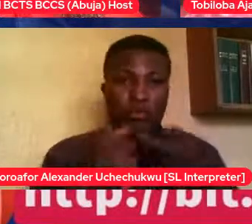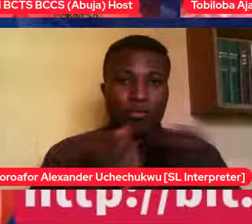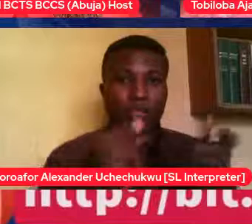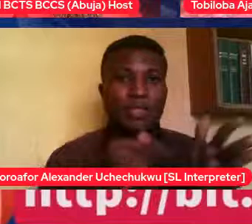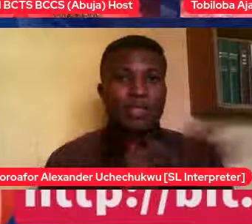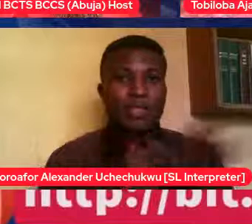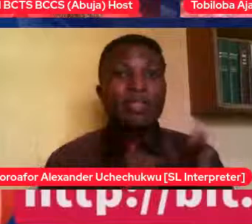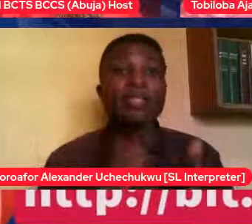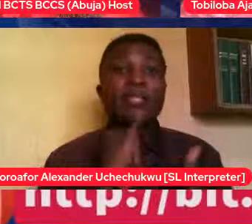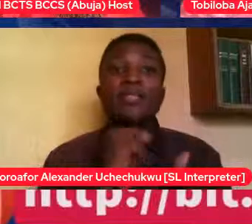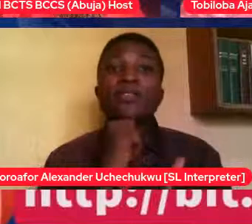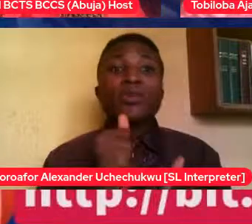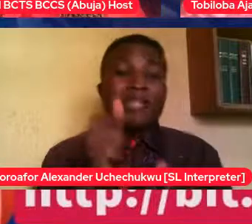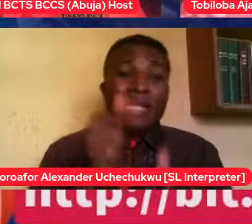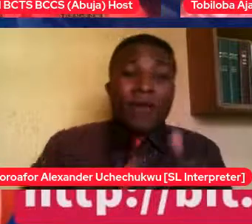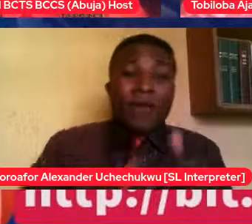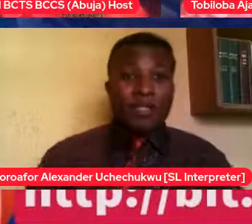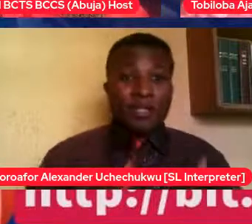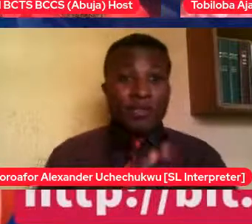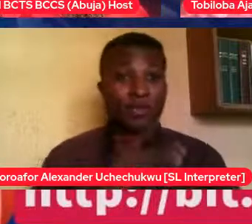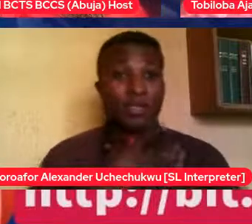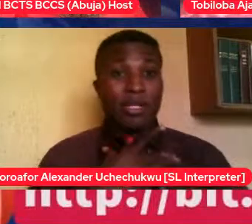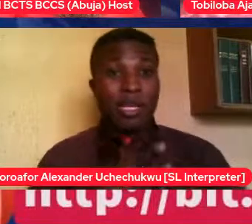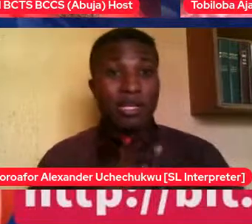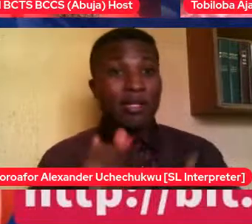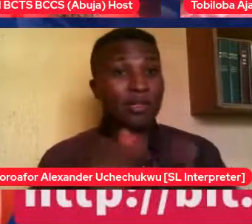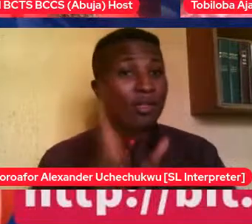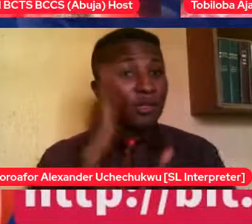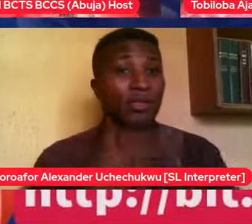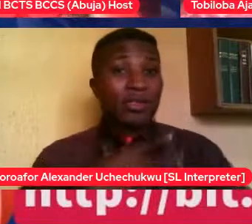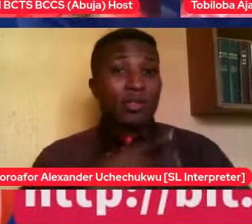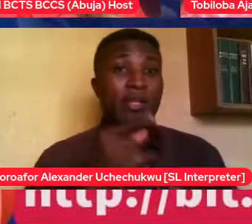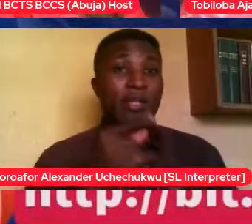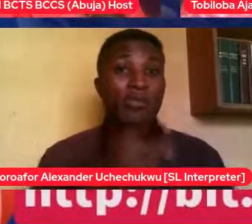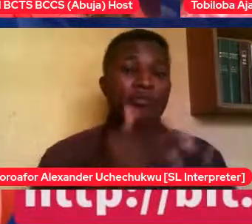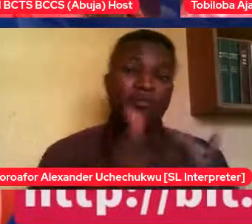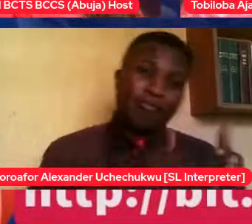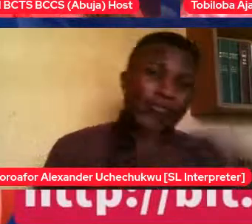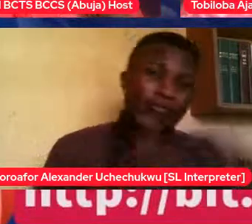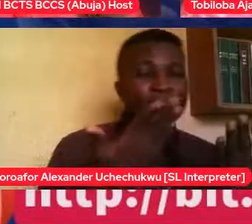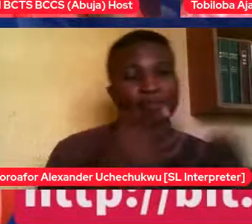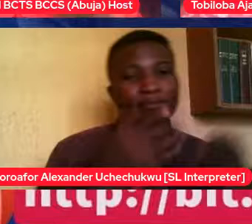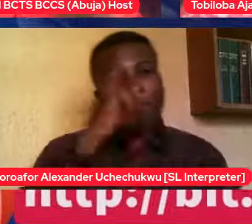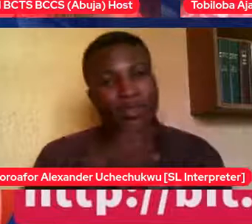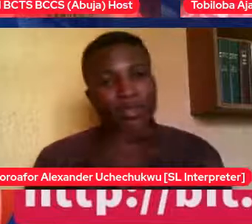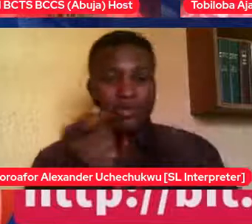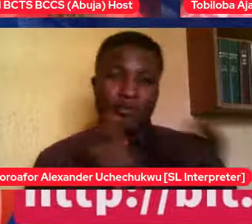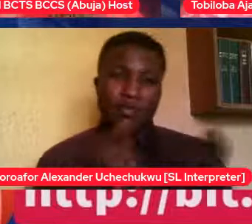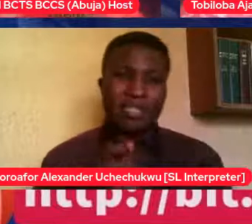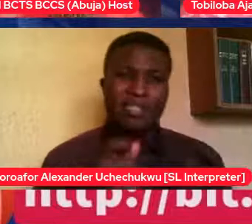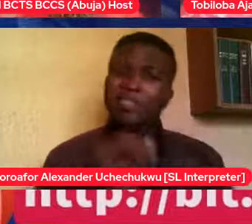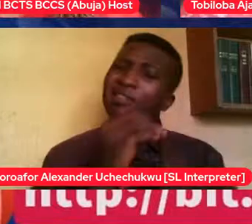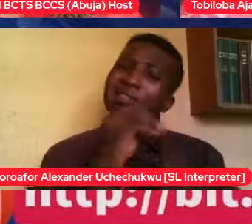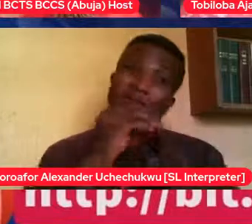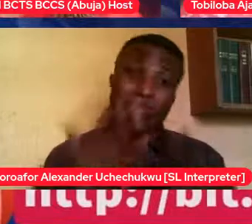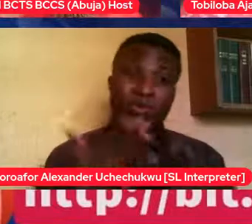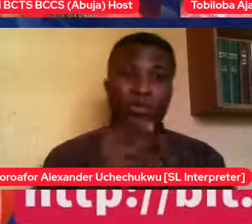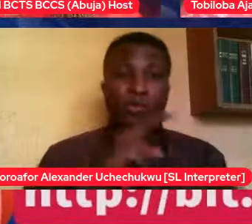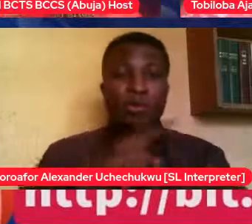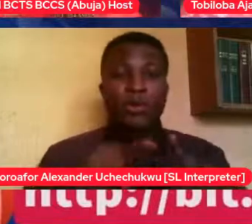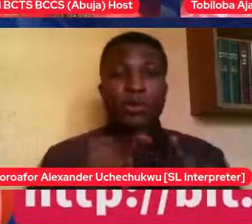it's just a whole load of things. But that's where we are pretty much with him. But in terms of him having the needs and wanting to be with other